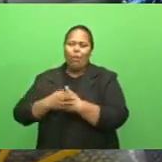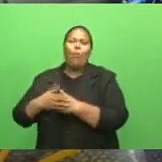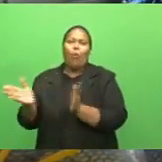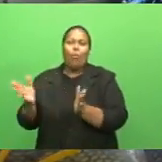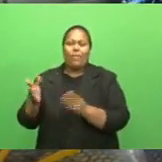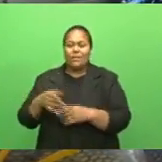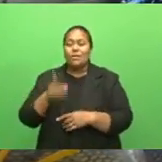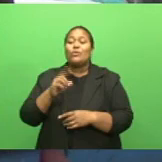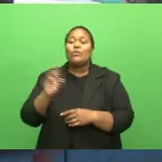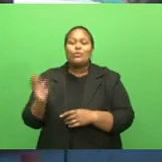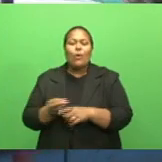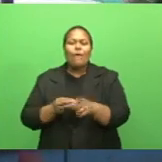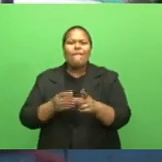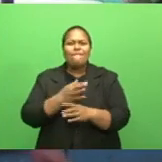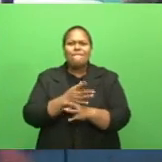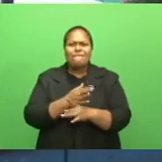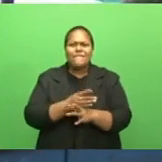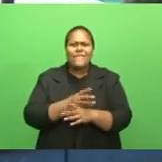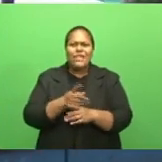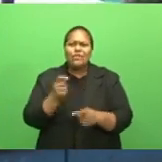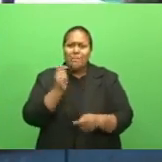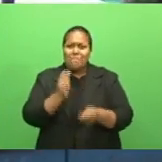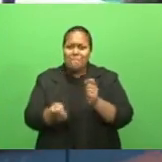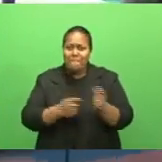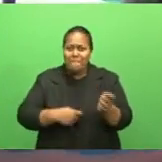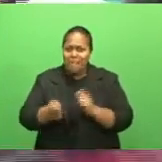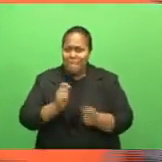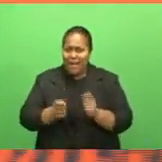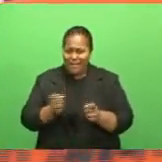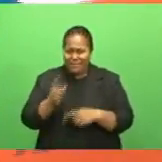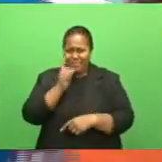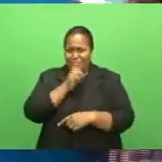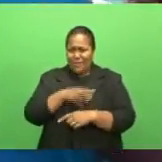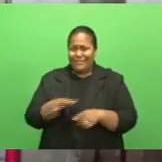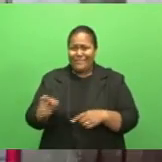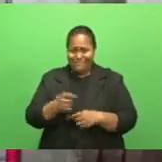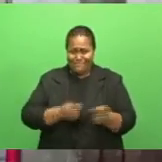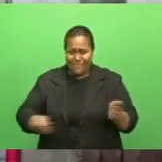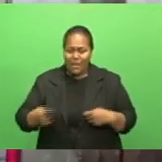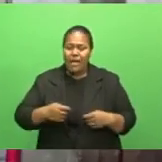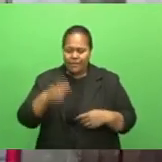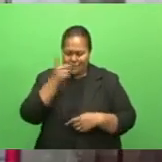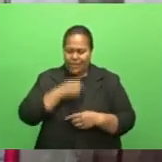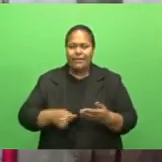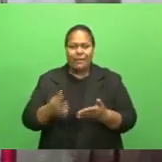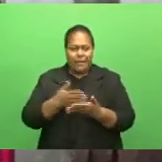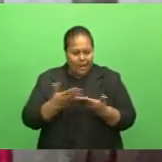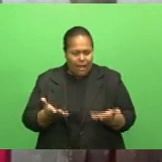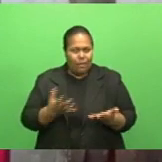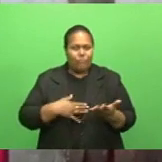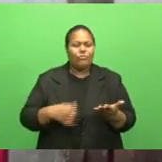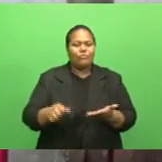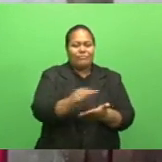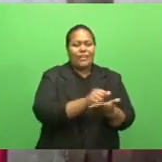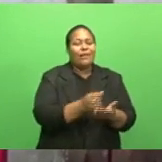that kawakawa and donu will revive their business, which has been severely affected. Most kawakawa